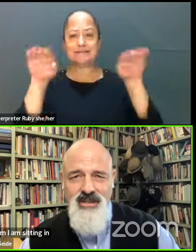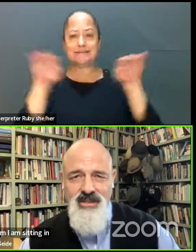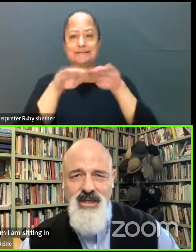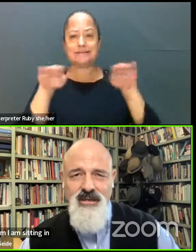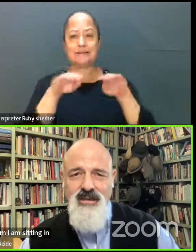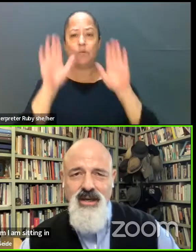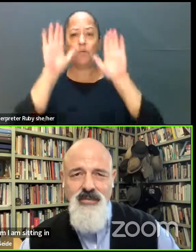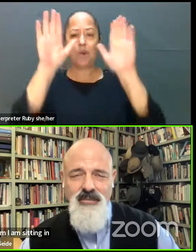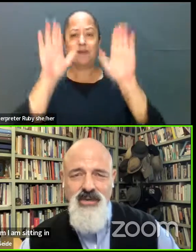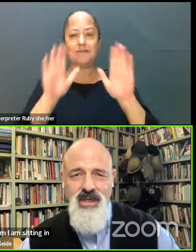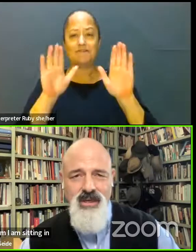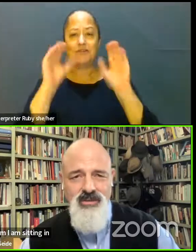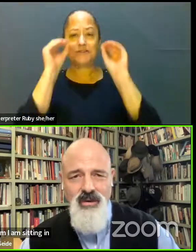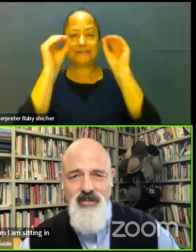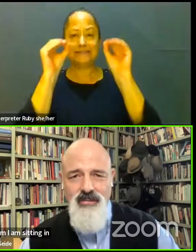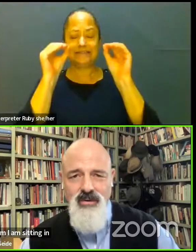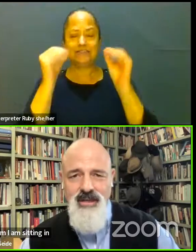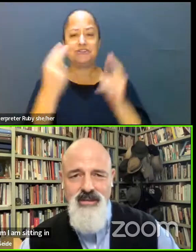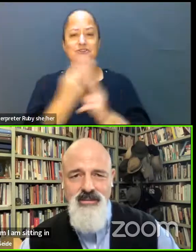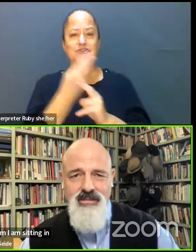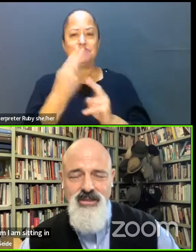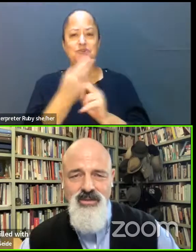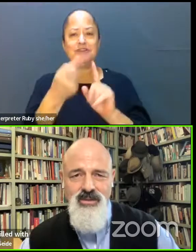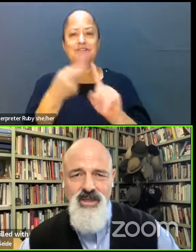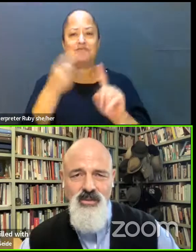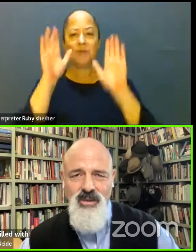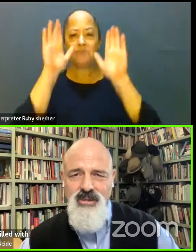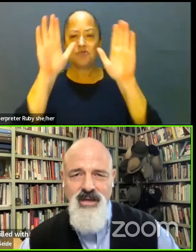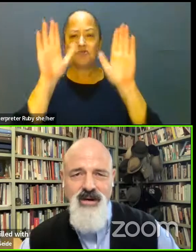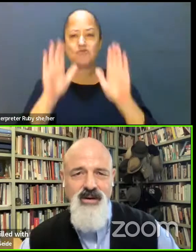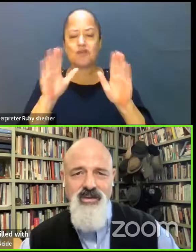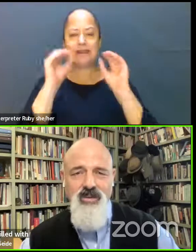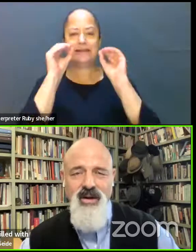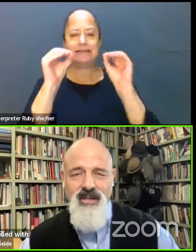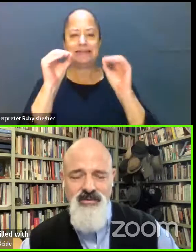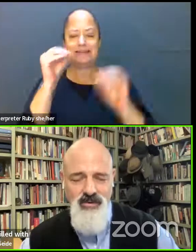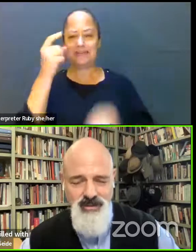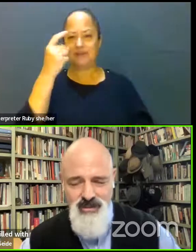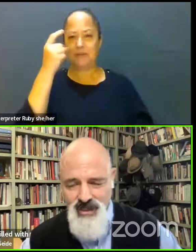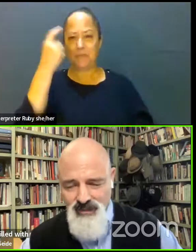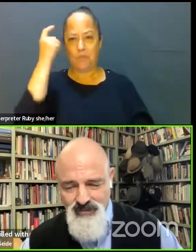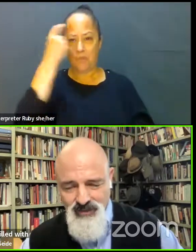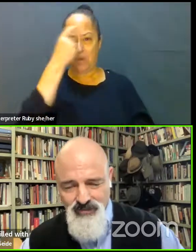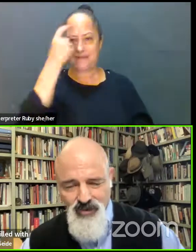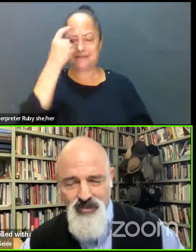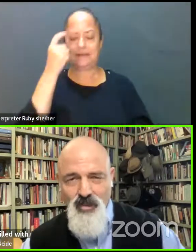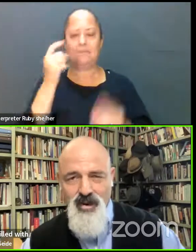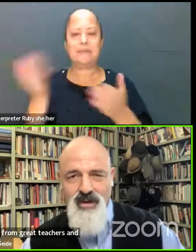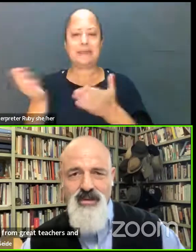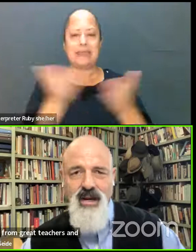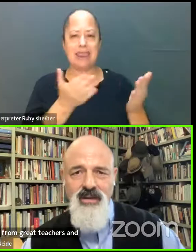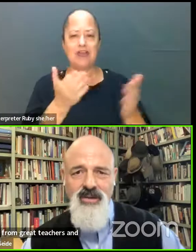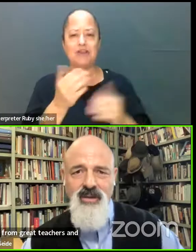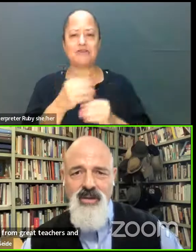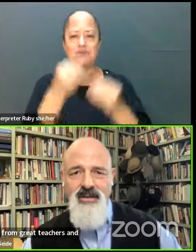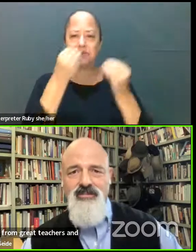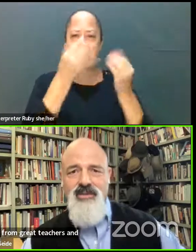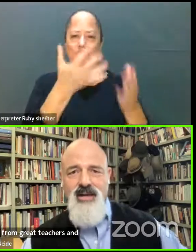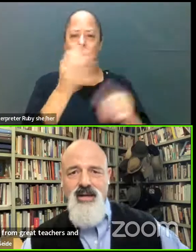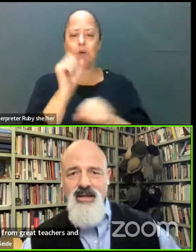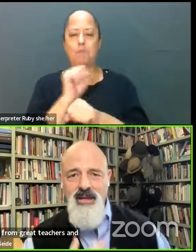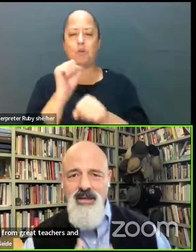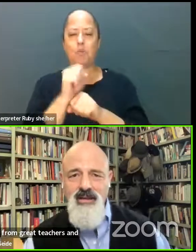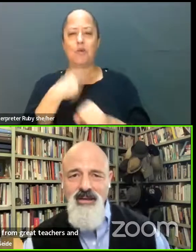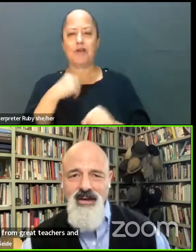teachings and usings from great teachers and wisdom carriers from all kinds of traditions that inform the work that I do and the